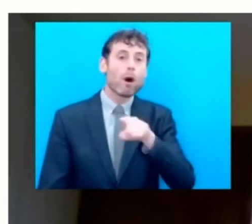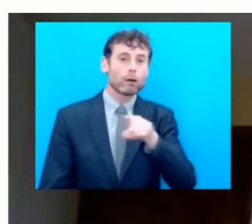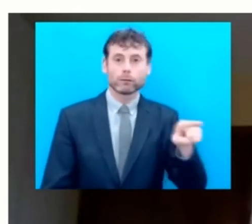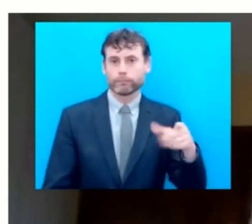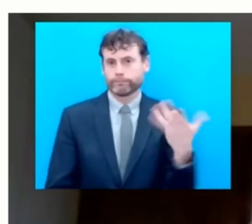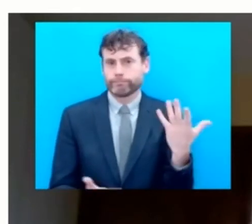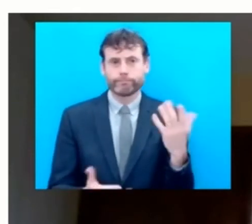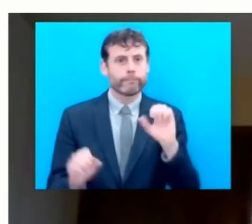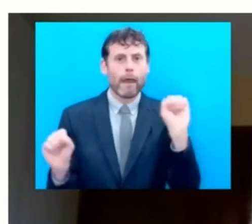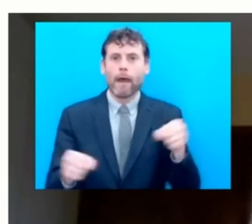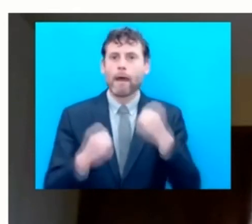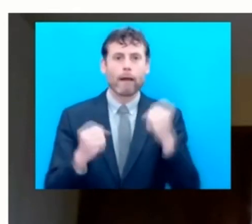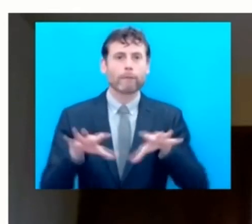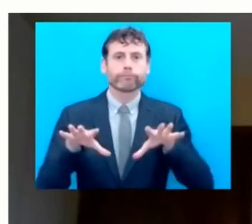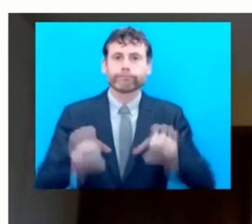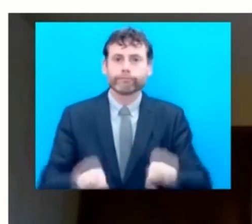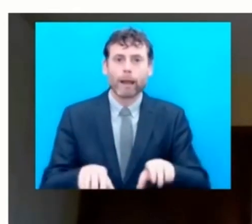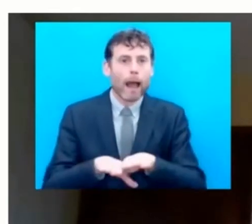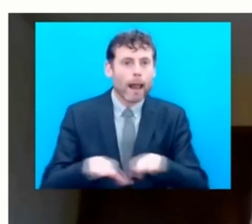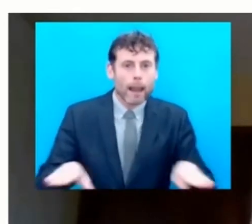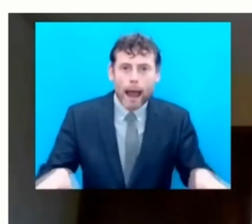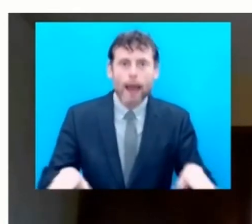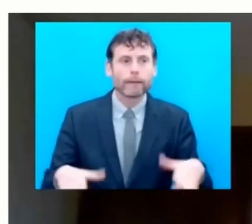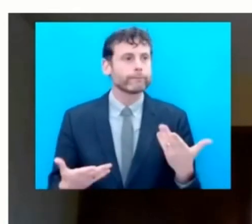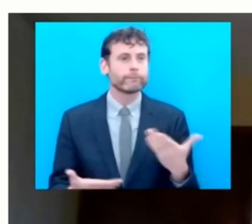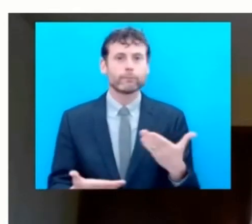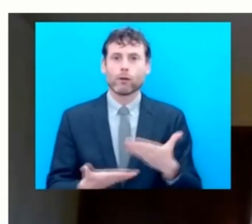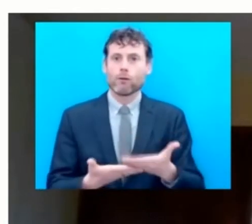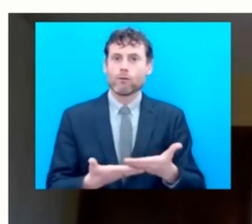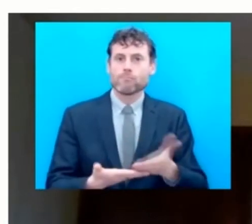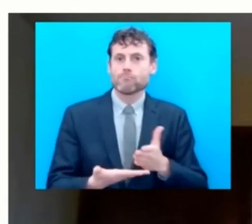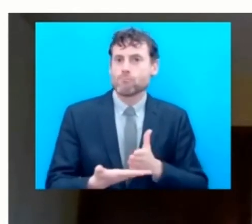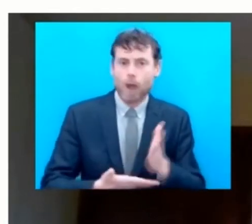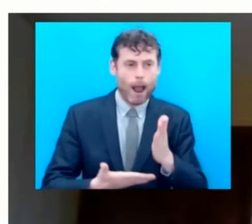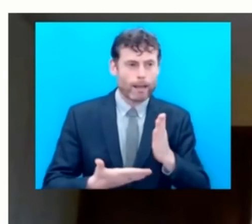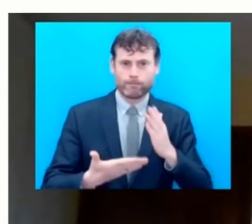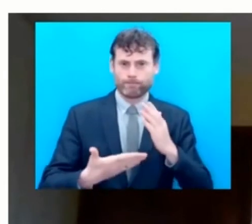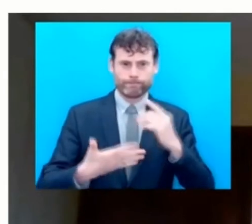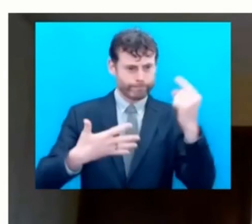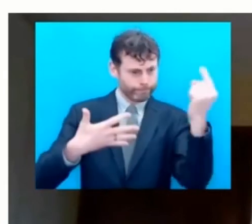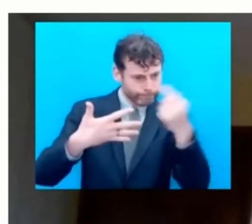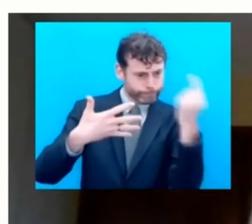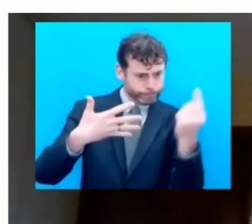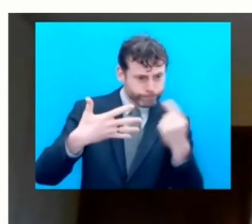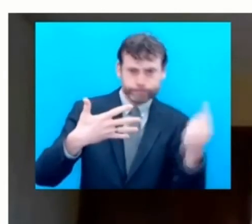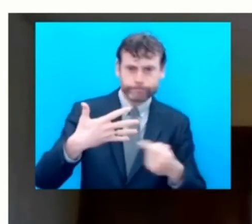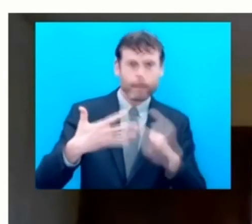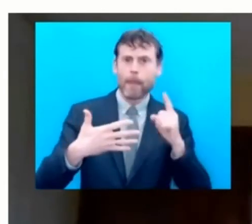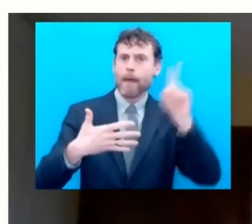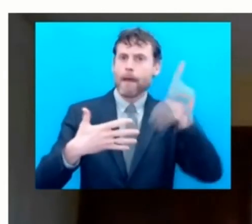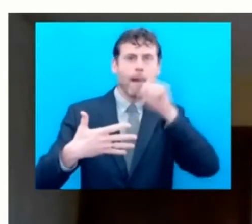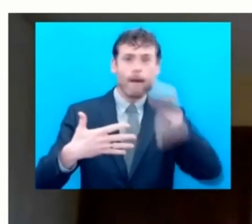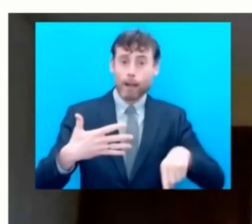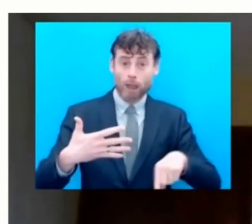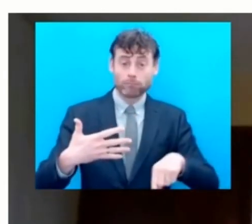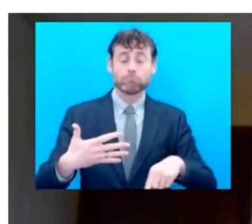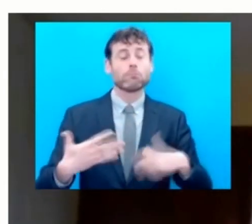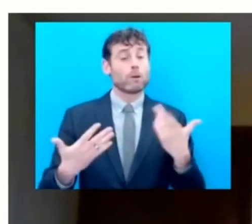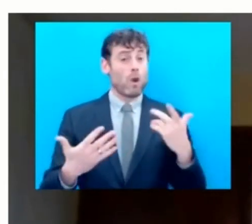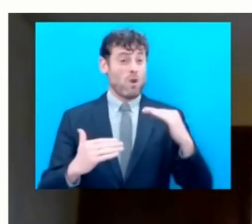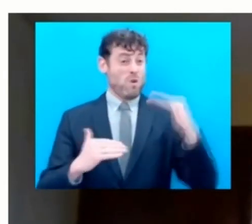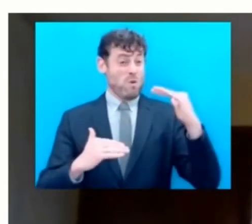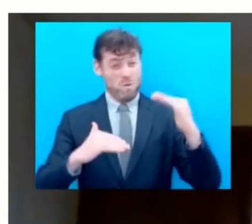leprosy, especially to women. Discrimination in what concerns hiring policies for public jobs,